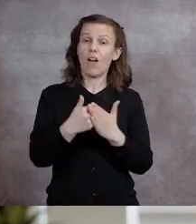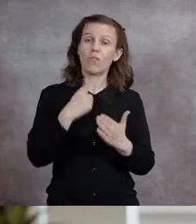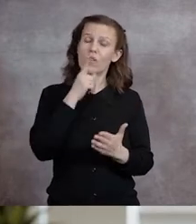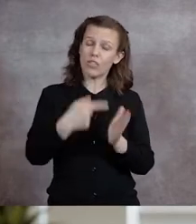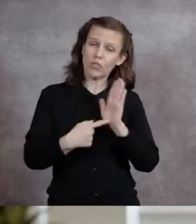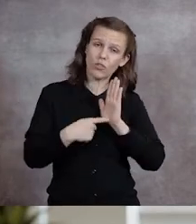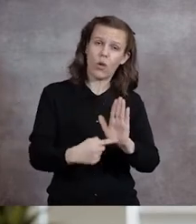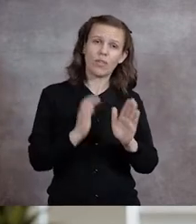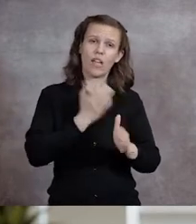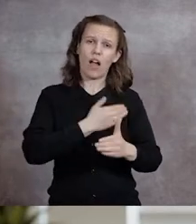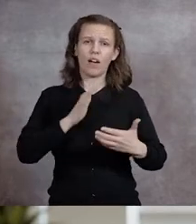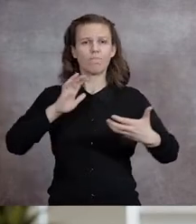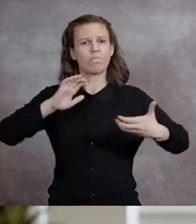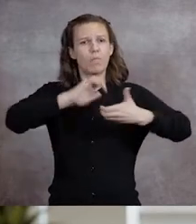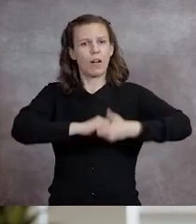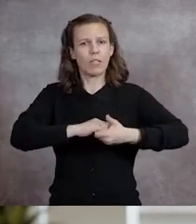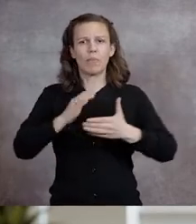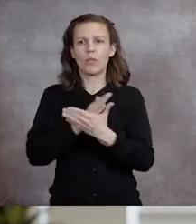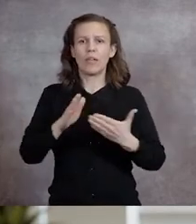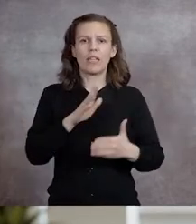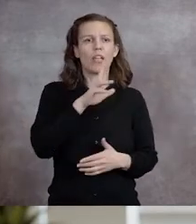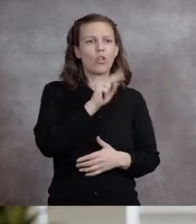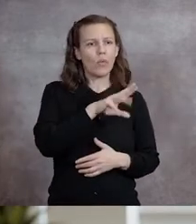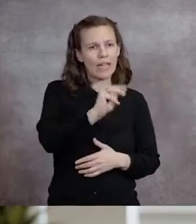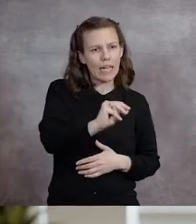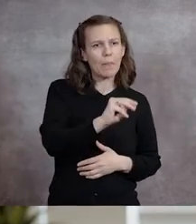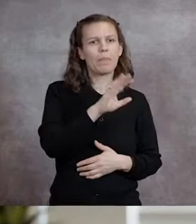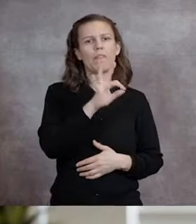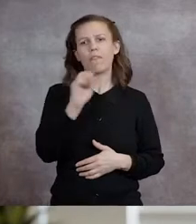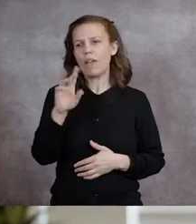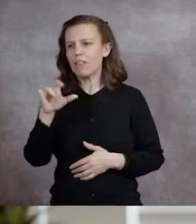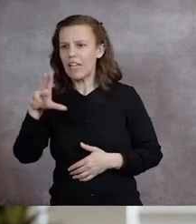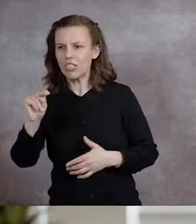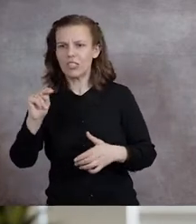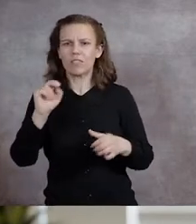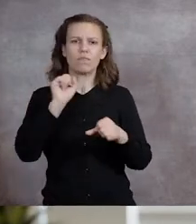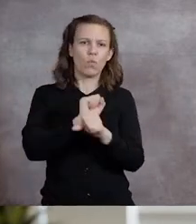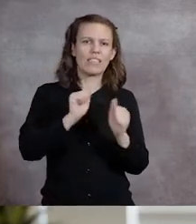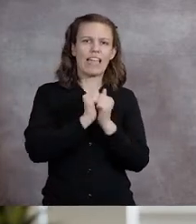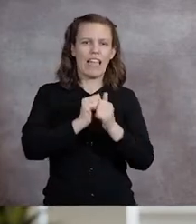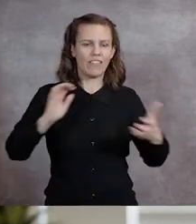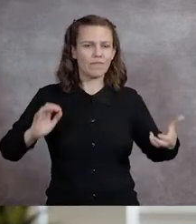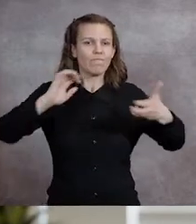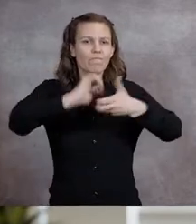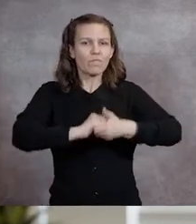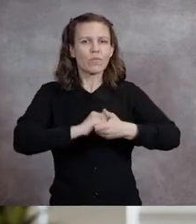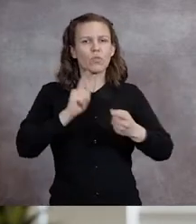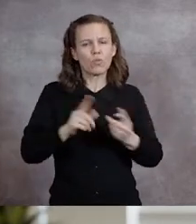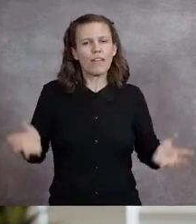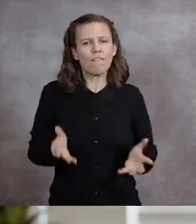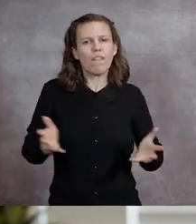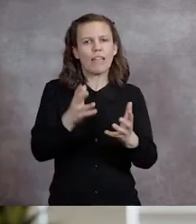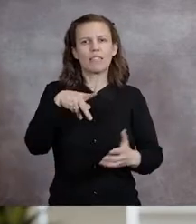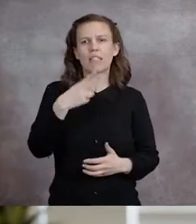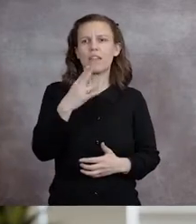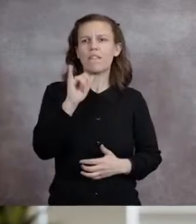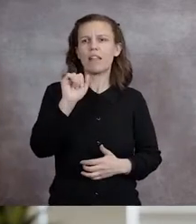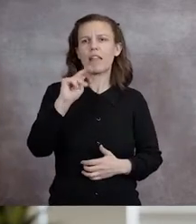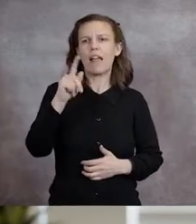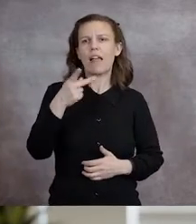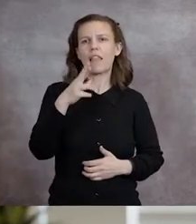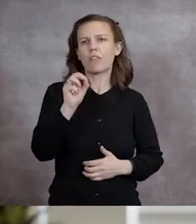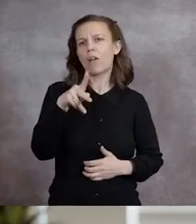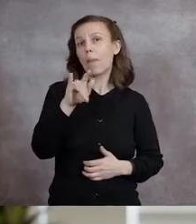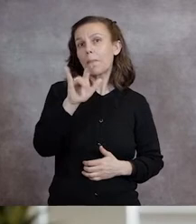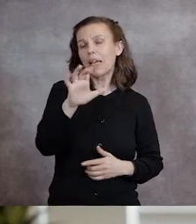testament of the partnership between our UNM and Foundation colleagues working together to advance philanthropic and other forms